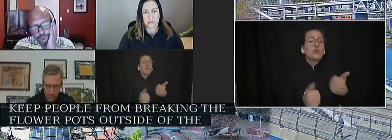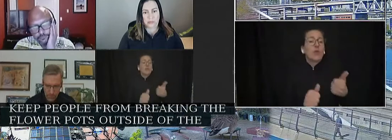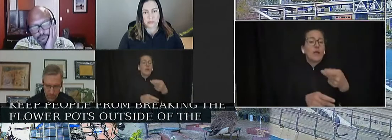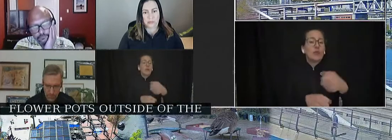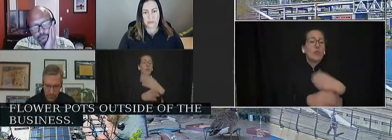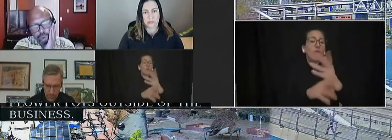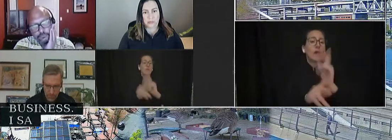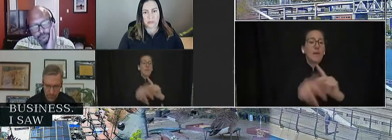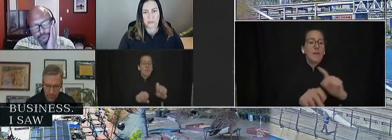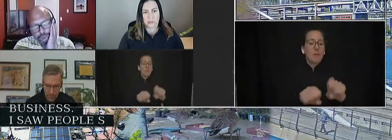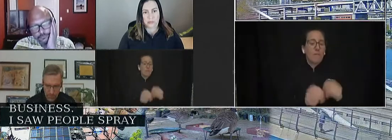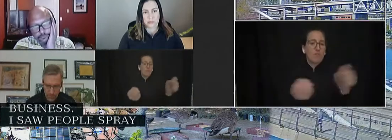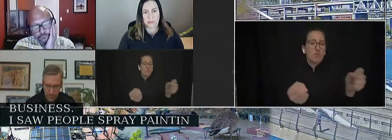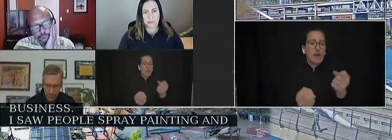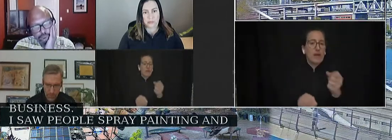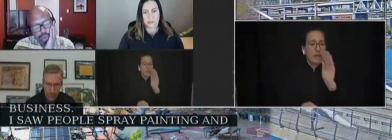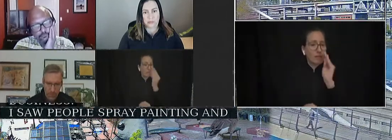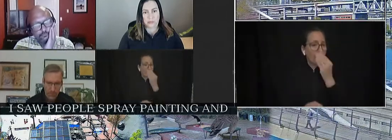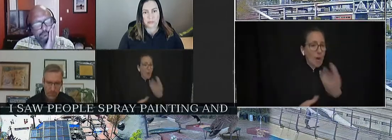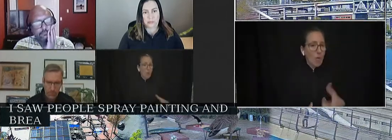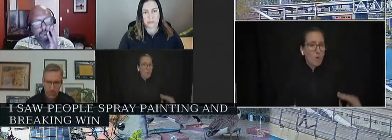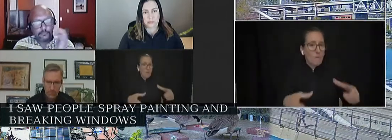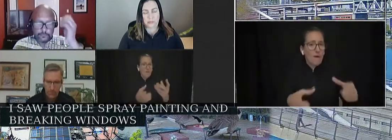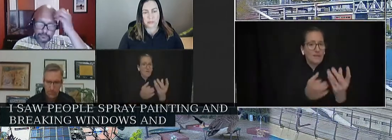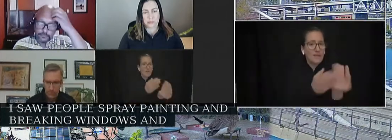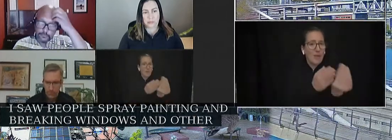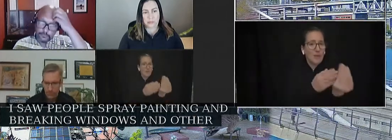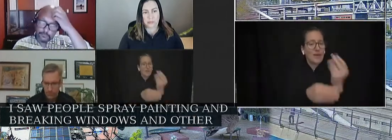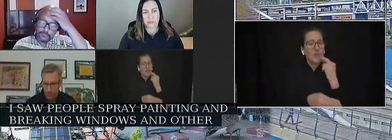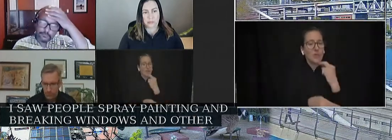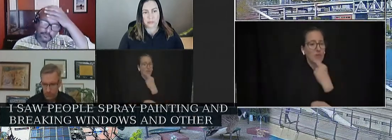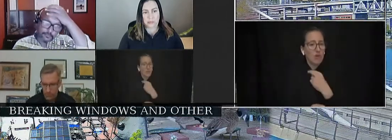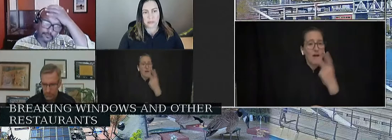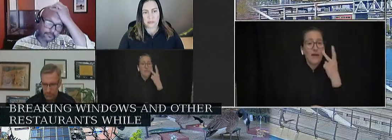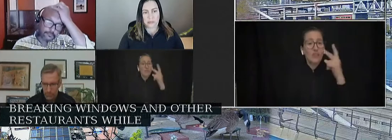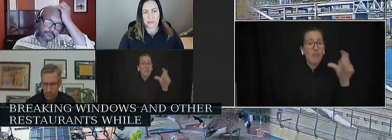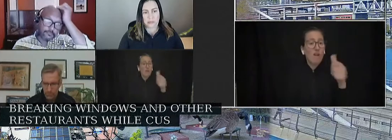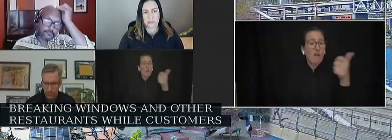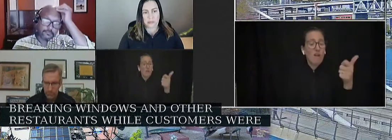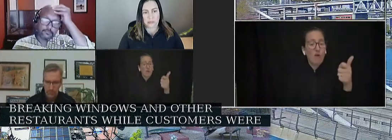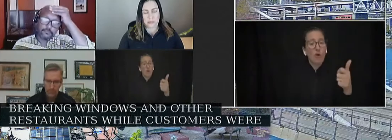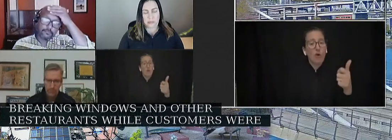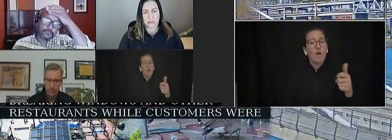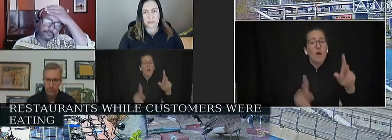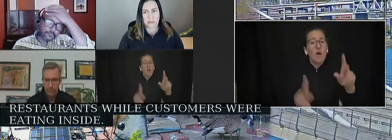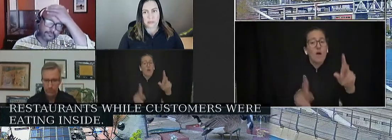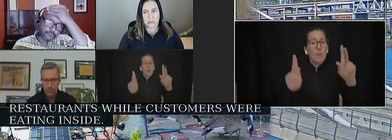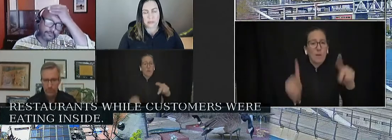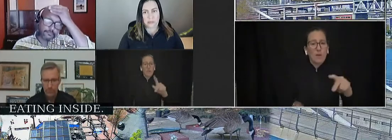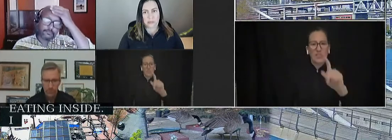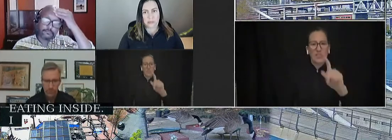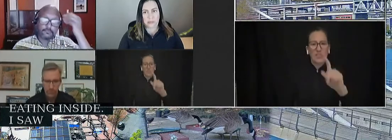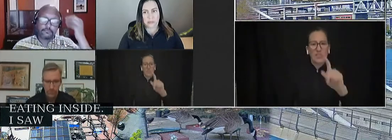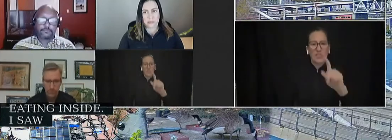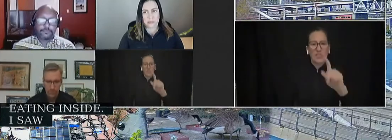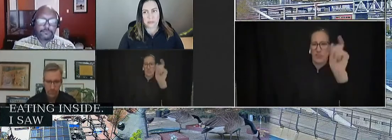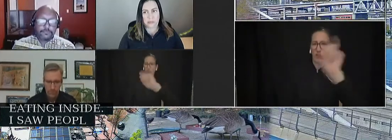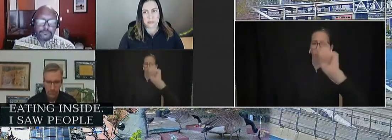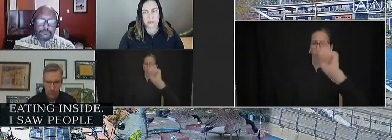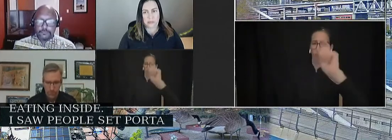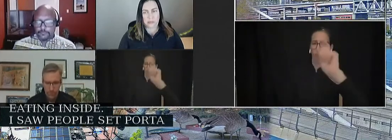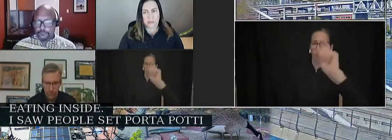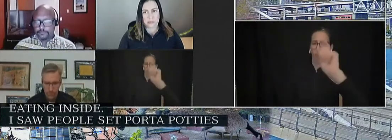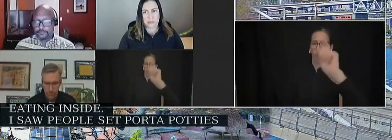people spray painting and breaking windows at another restaurant while customers were eating inside. I saw people set porta potties on fire